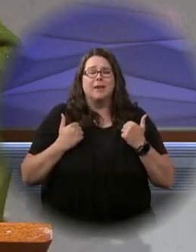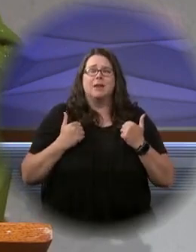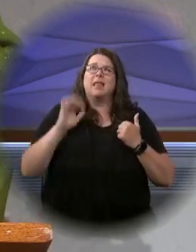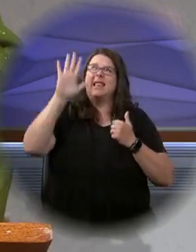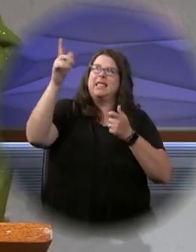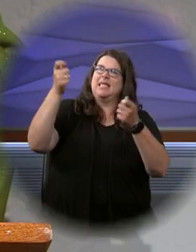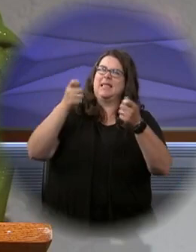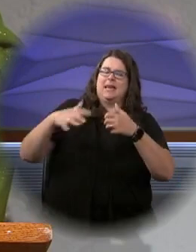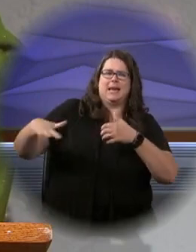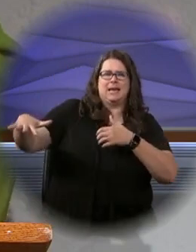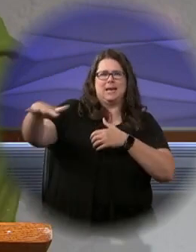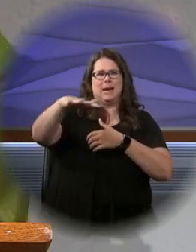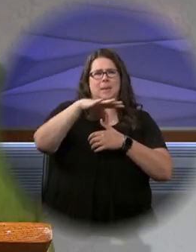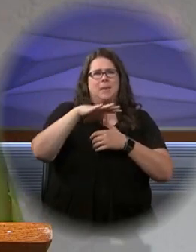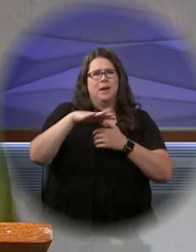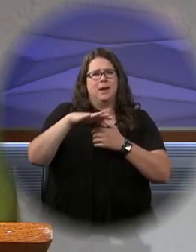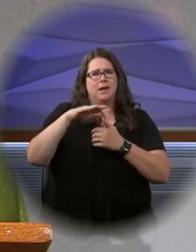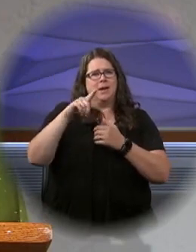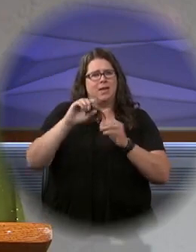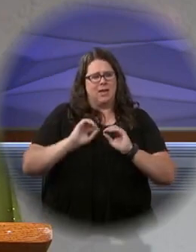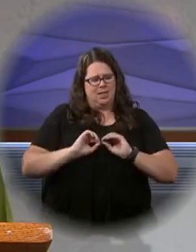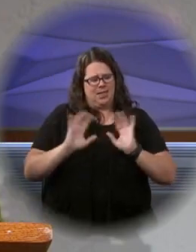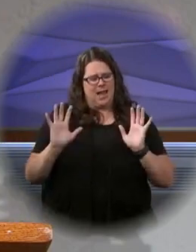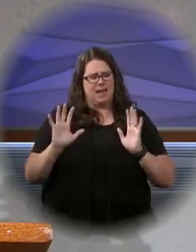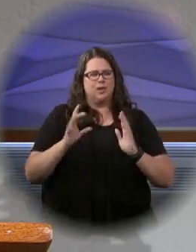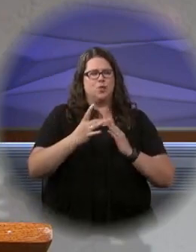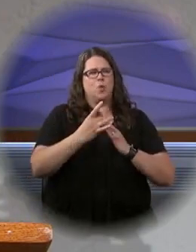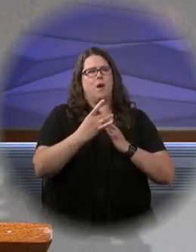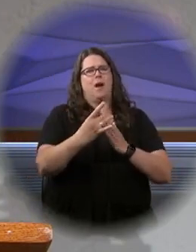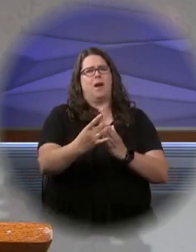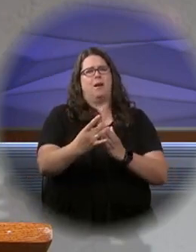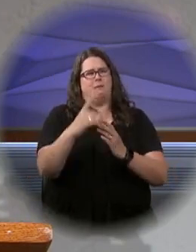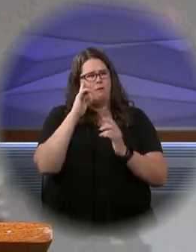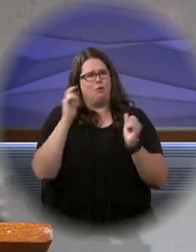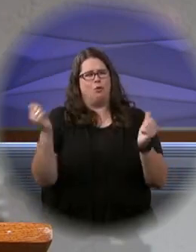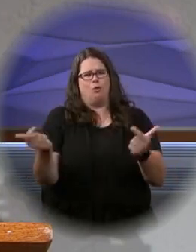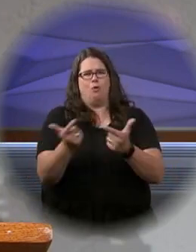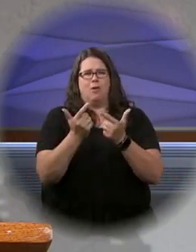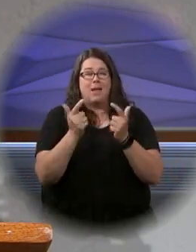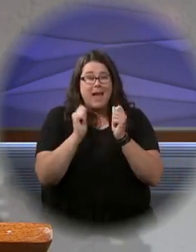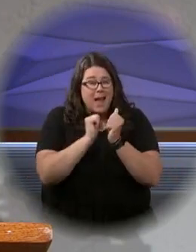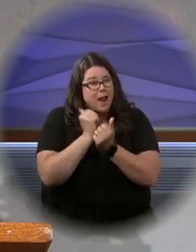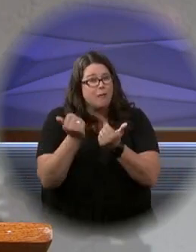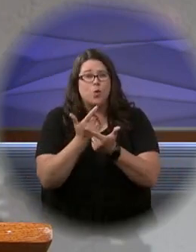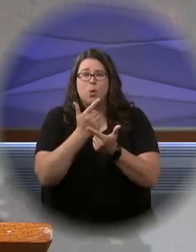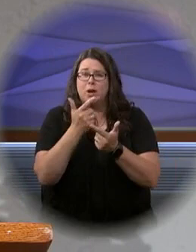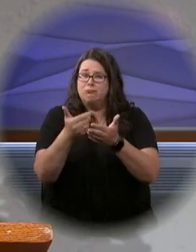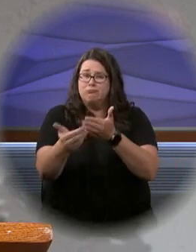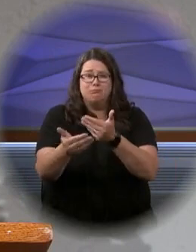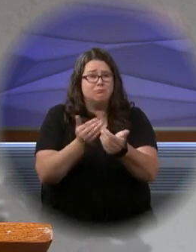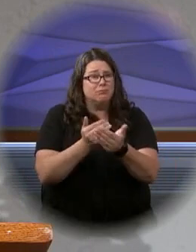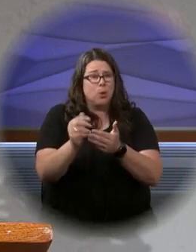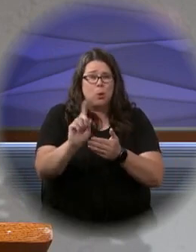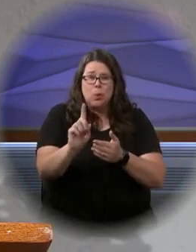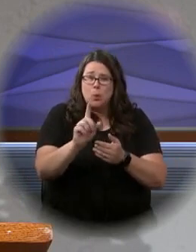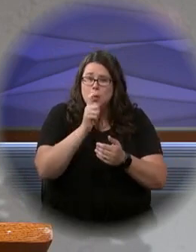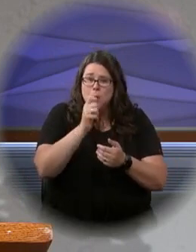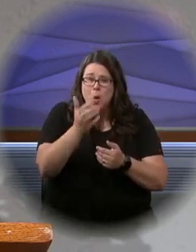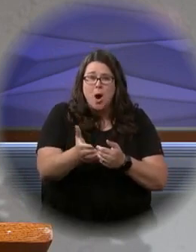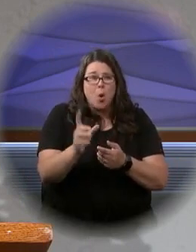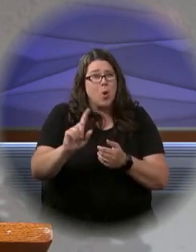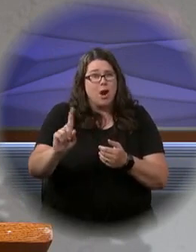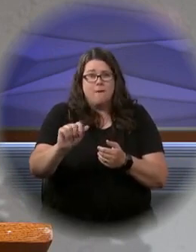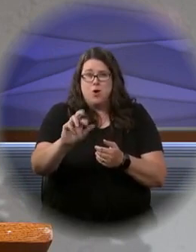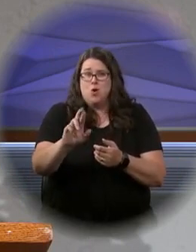kingdom and that light to be able to be guidance for everyone, everyone, whoever they may be, wherever they may